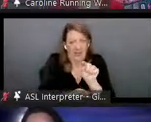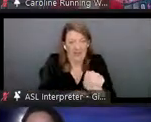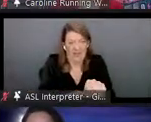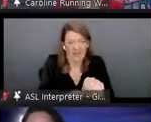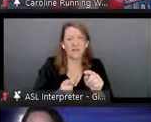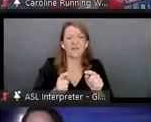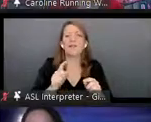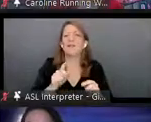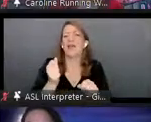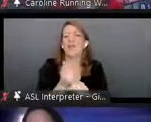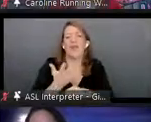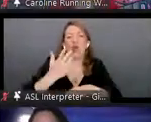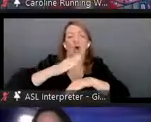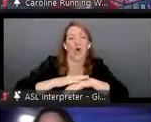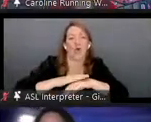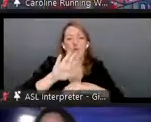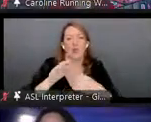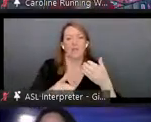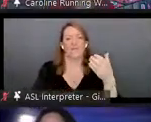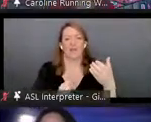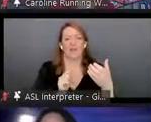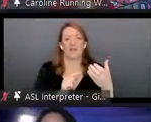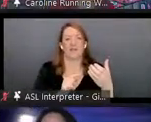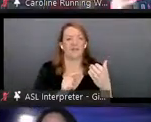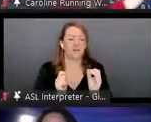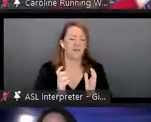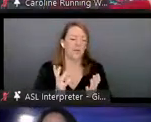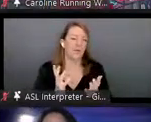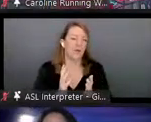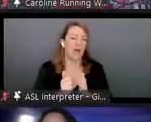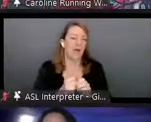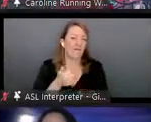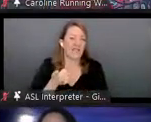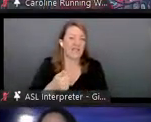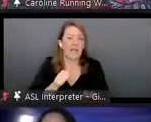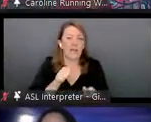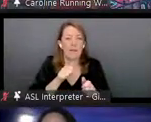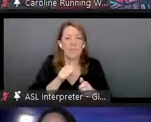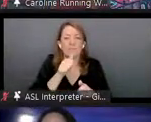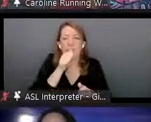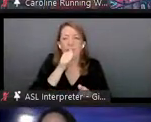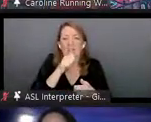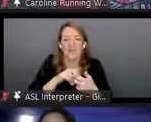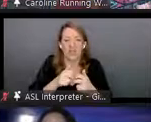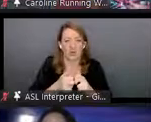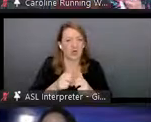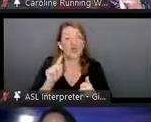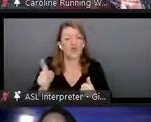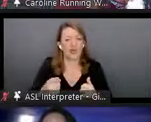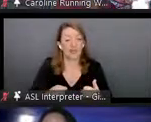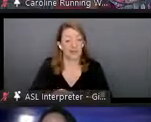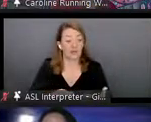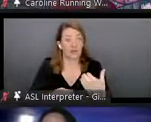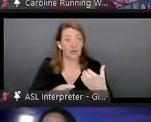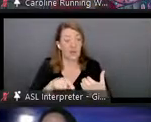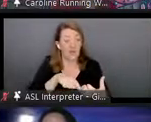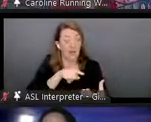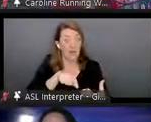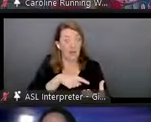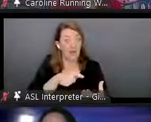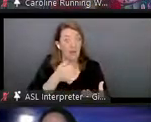concerns the only thing it's doing is that when it's loading you see the camera icon spinning and what's going on is that it's loading the ai